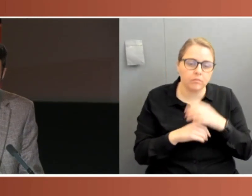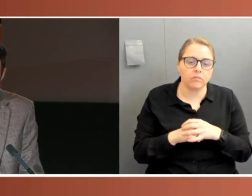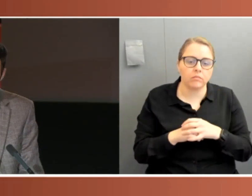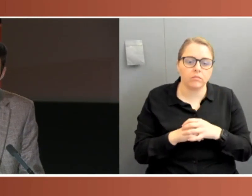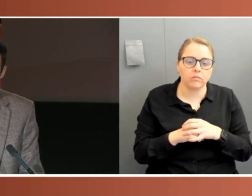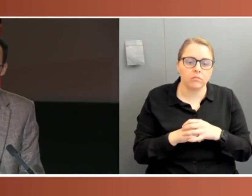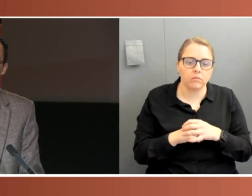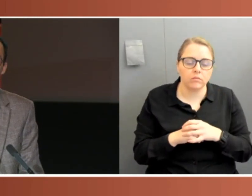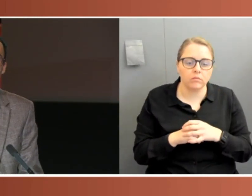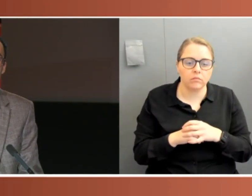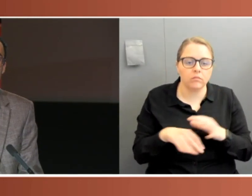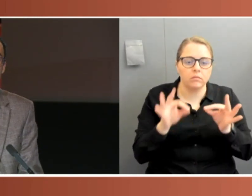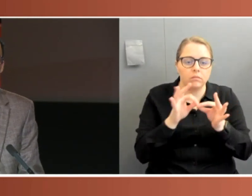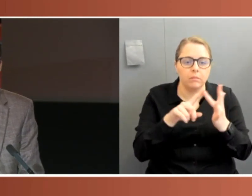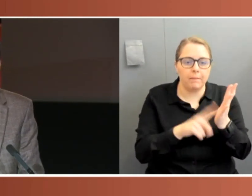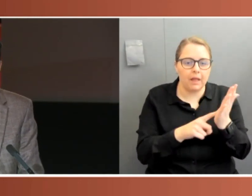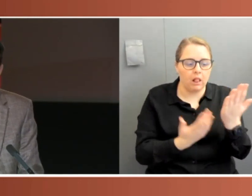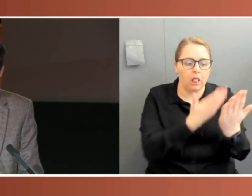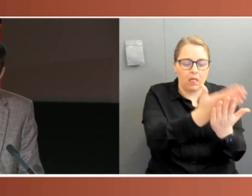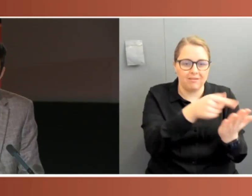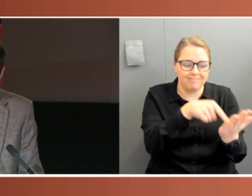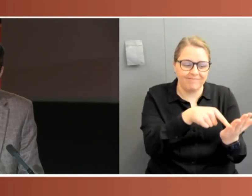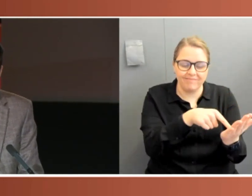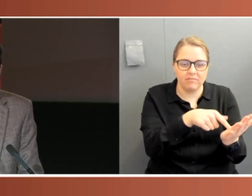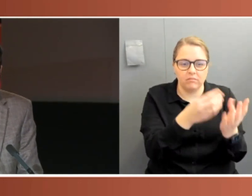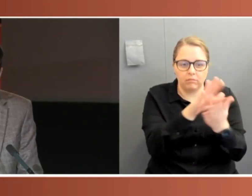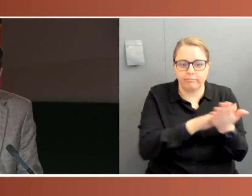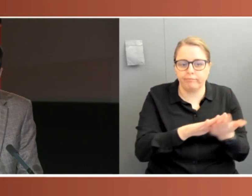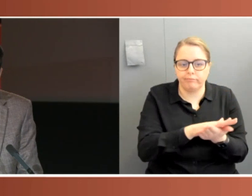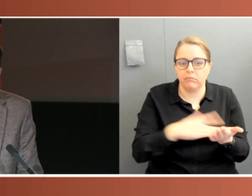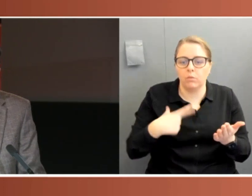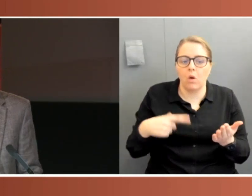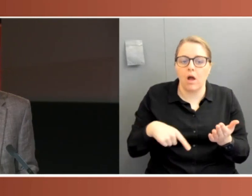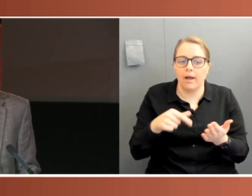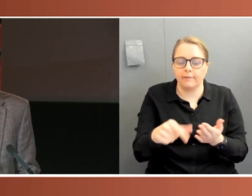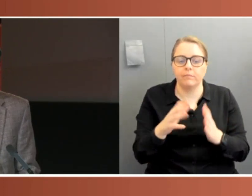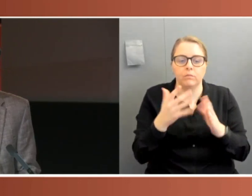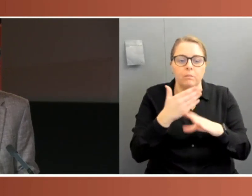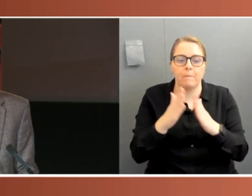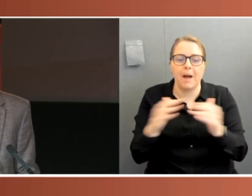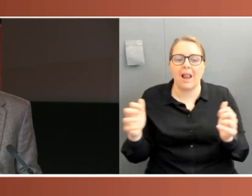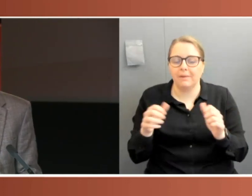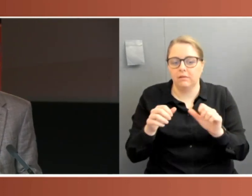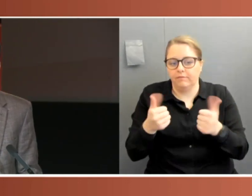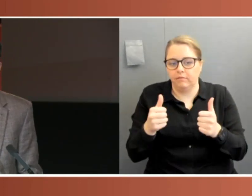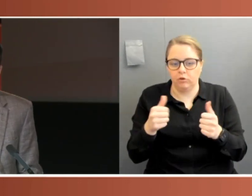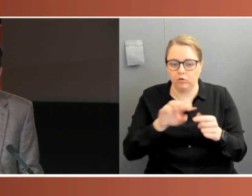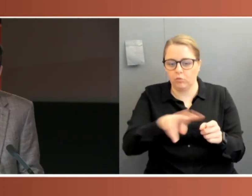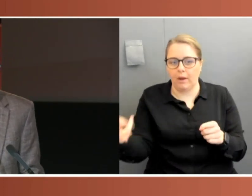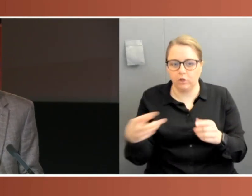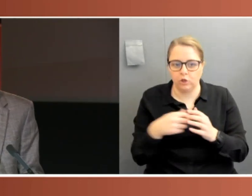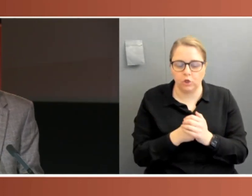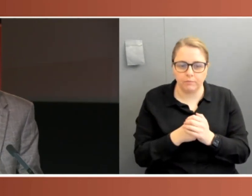The bill lapsed at the dissolution of the 46 Parliaments, or the last Parliament. However, the new Labor Government has continued to prevent the release of National Cabinet documents,